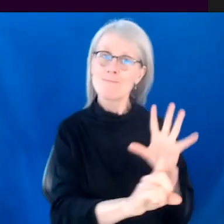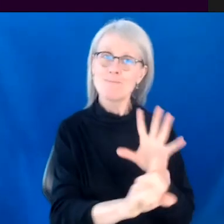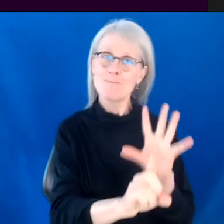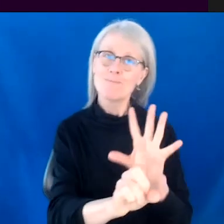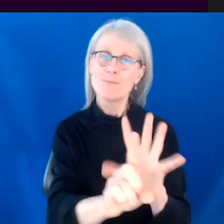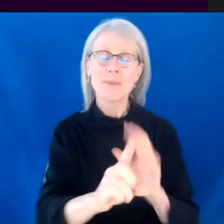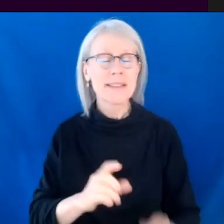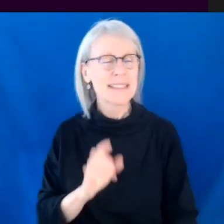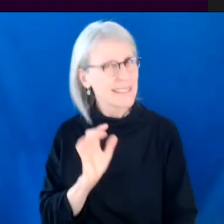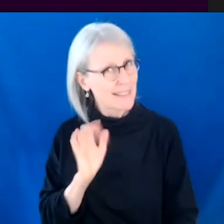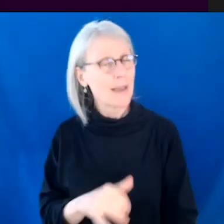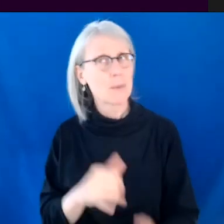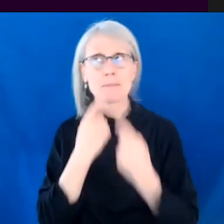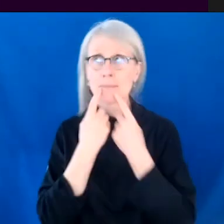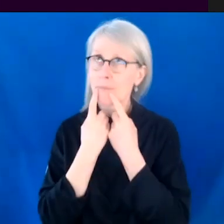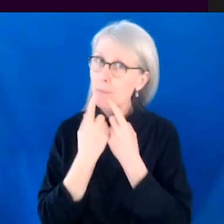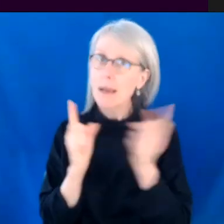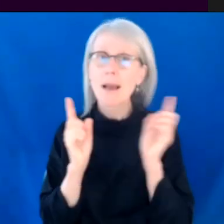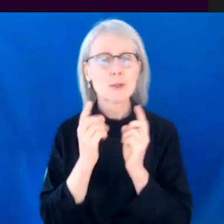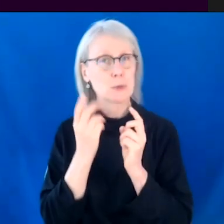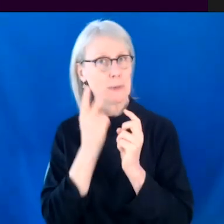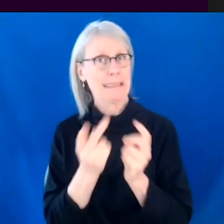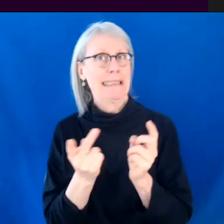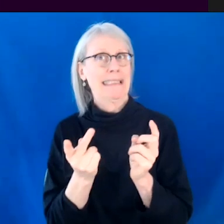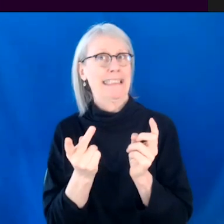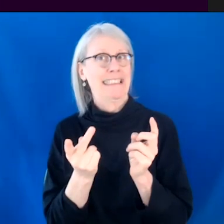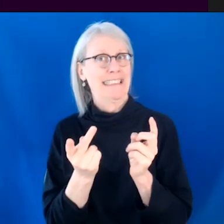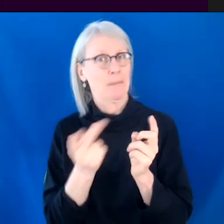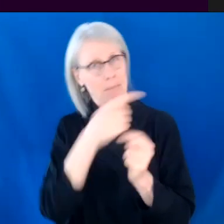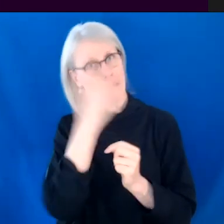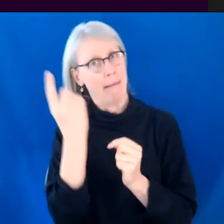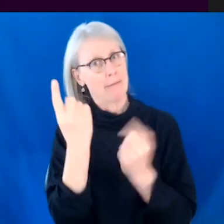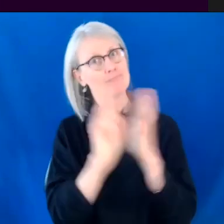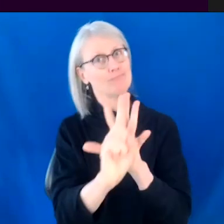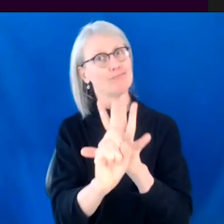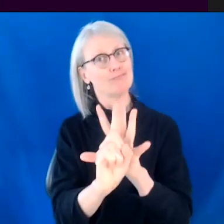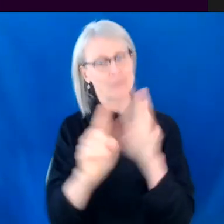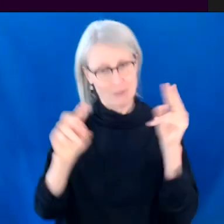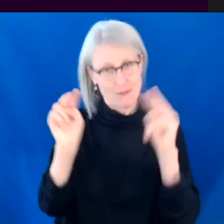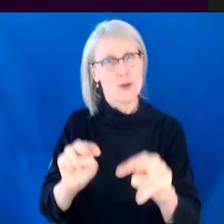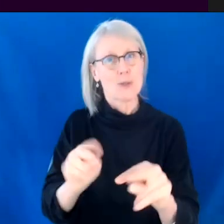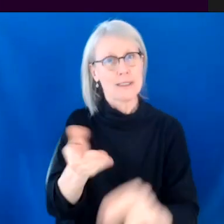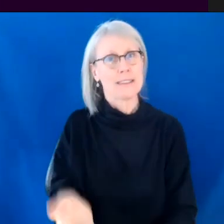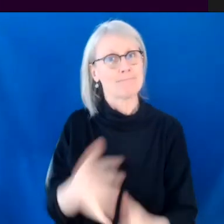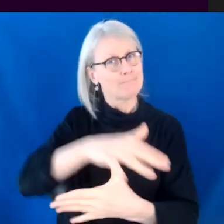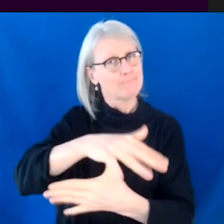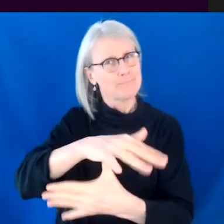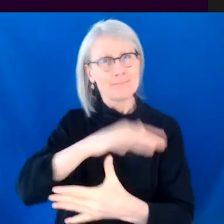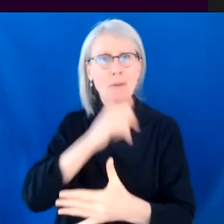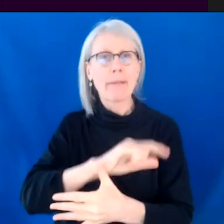and such a wonderful thing to put, uh, into the world. So that was kind of, I felt like that was why,